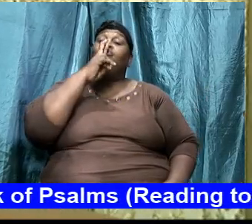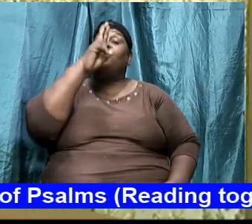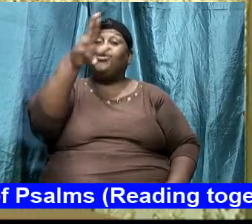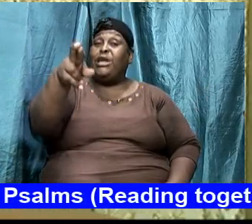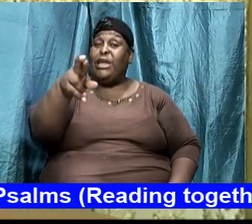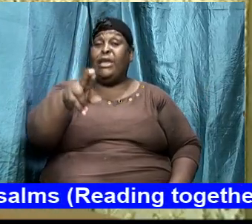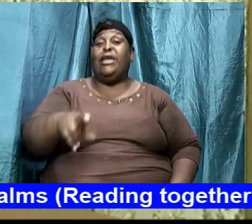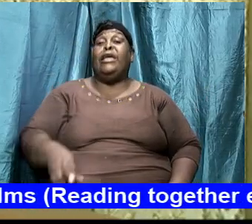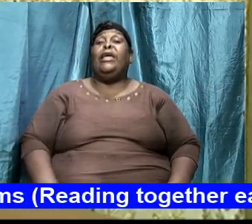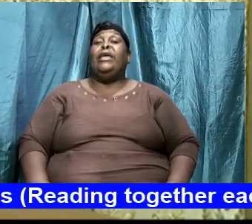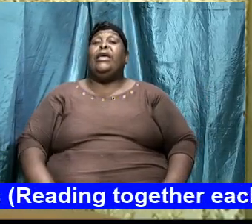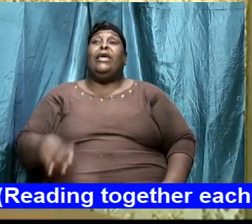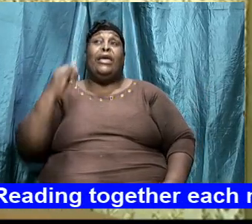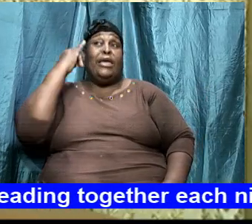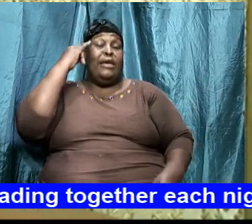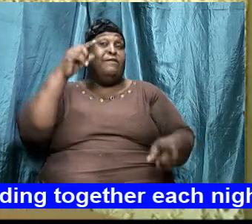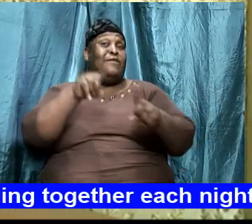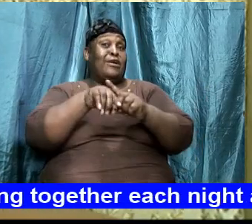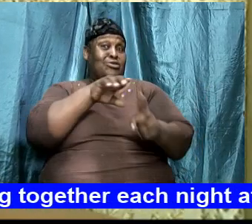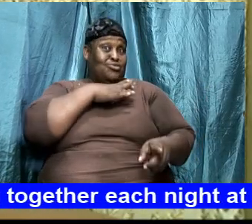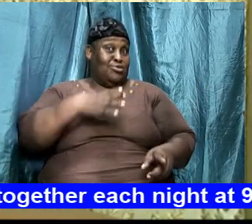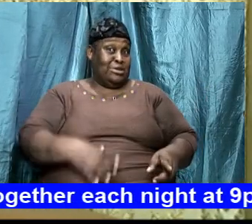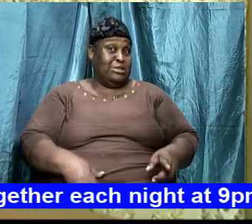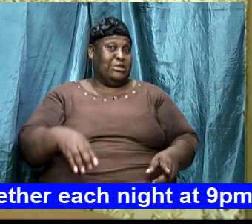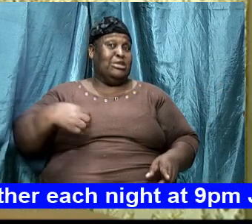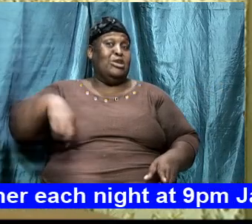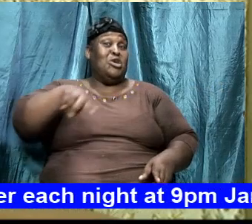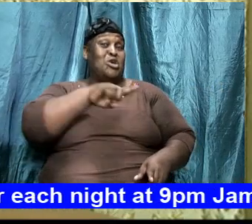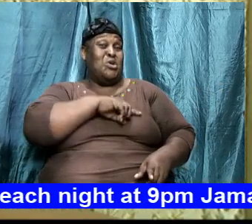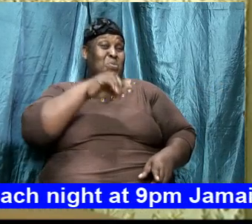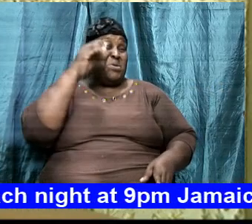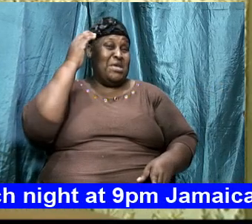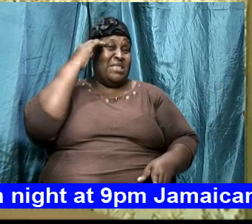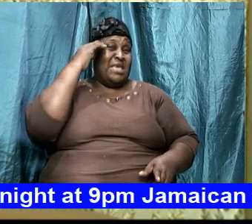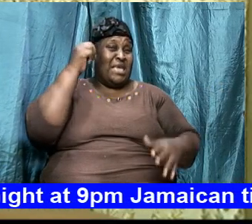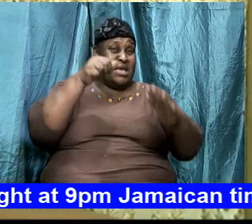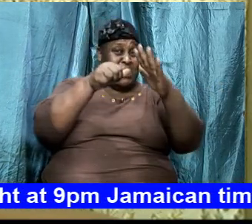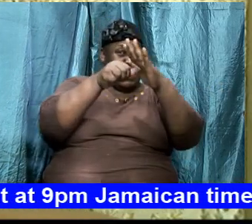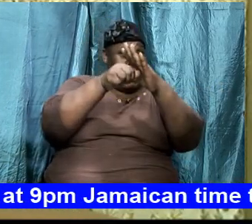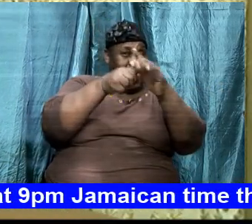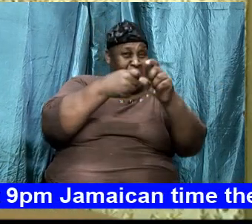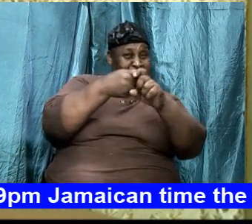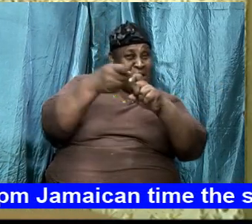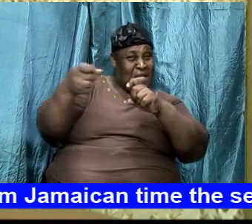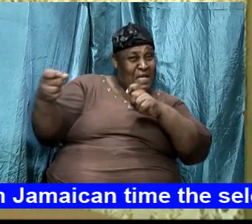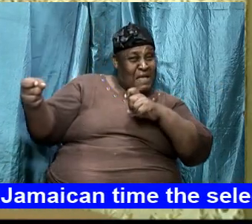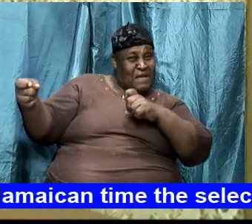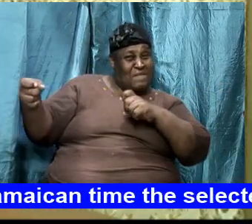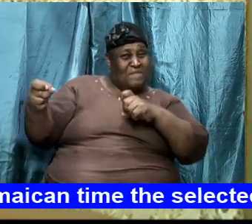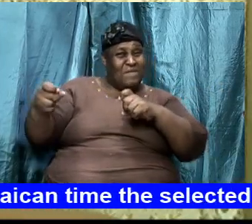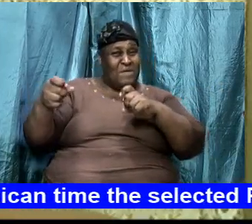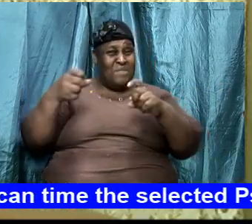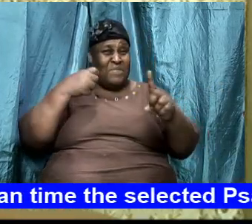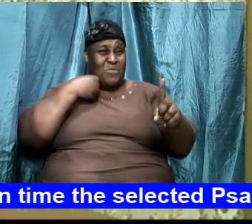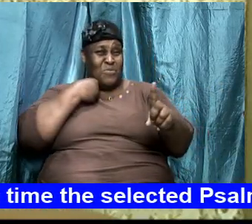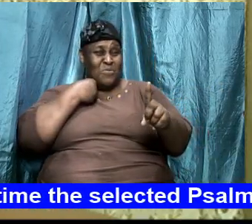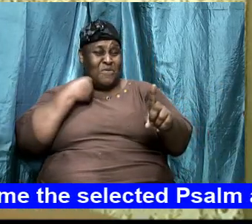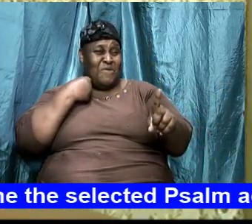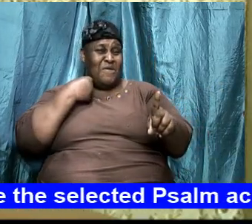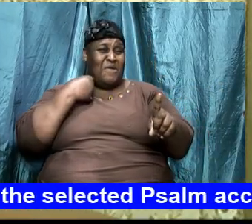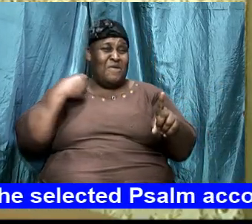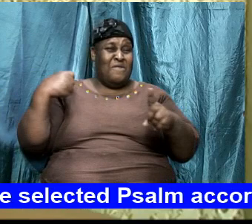if as Christians we think that we can hide from the battle we are making a sad mistake